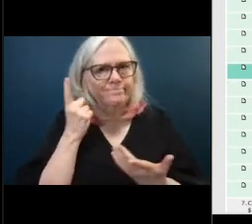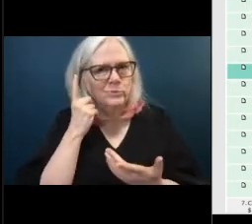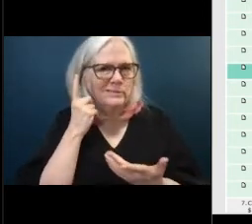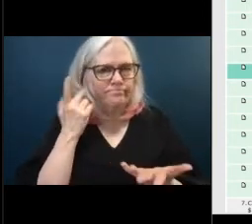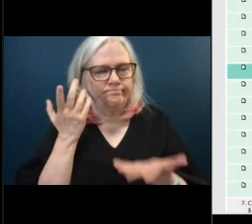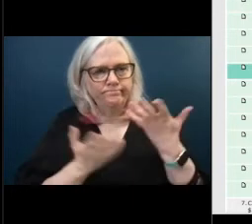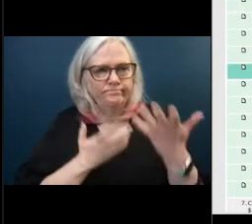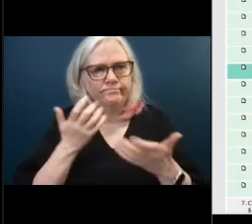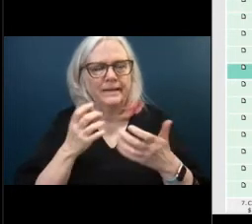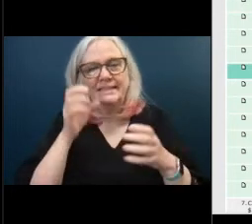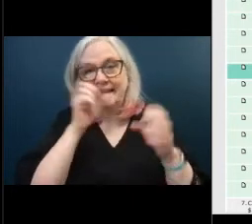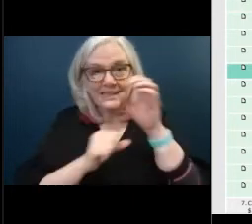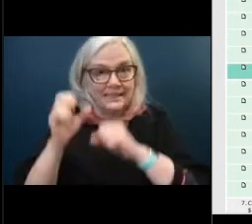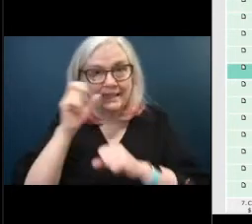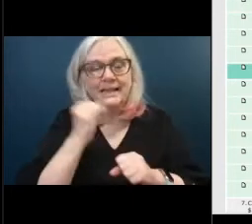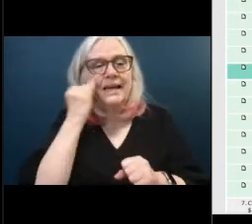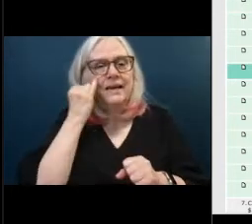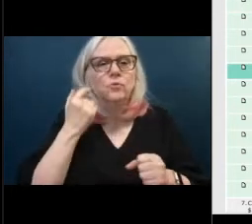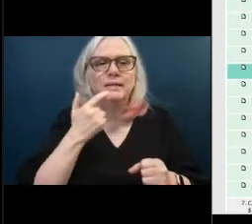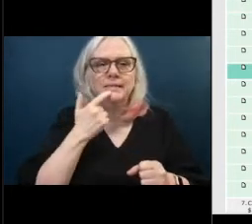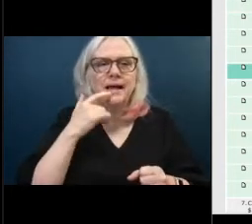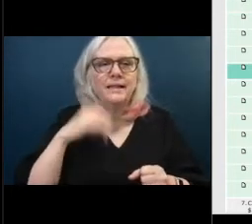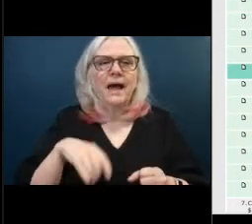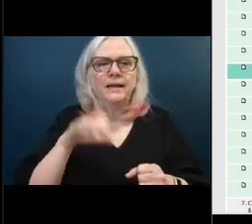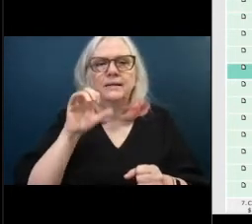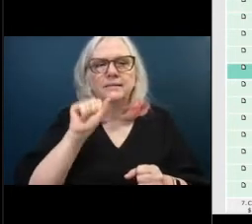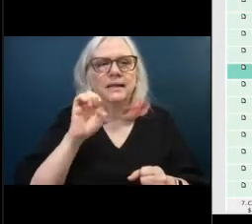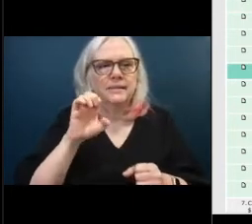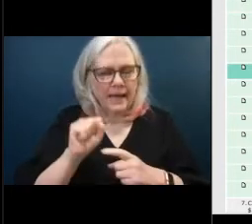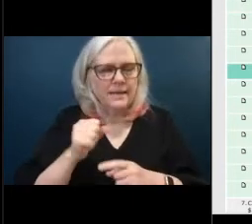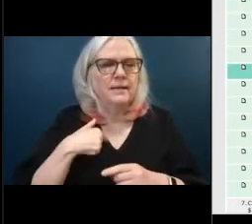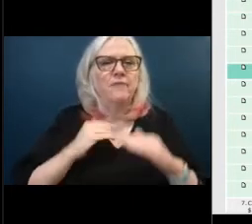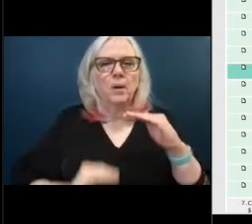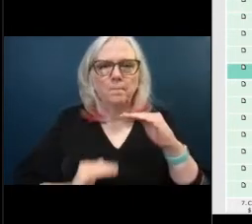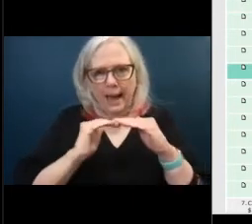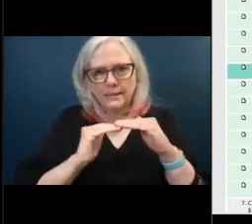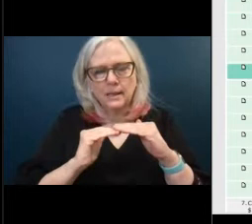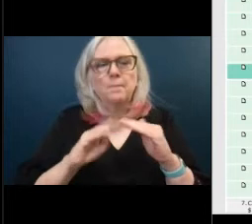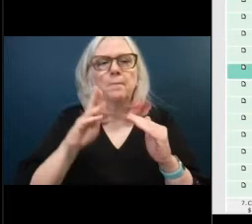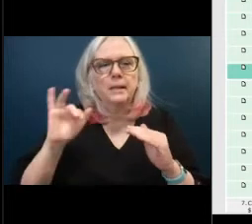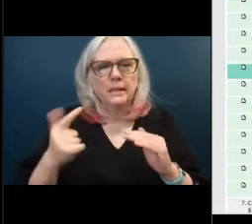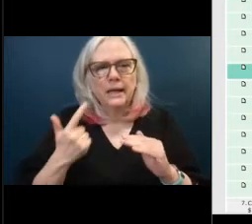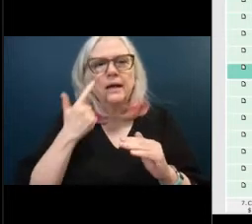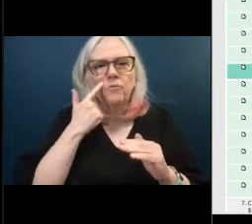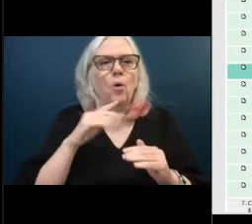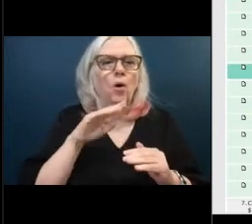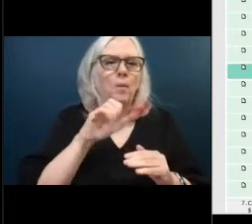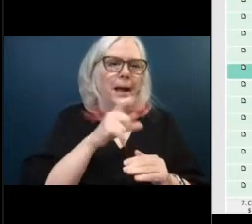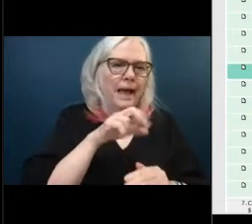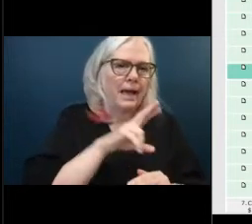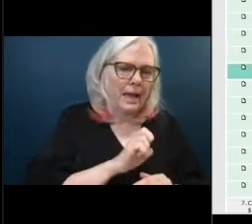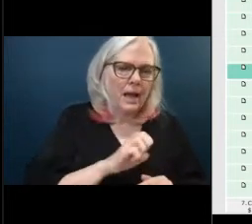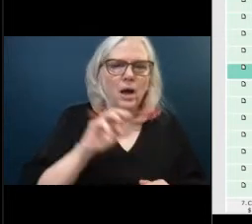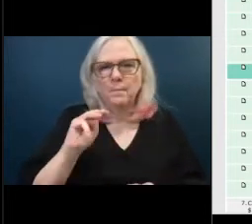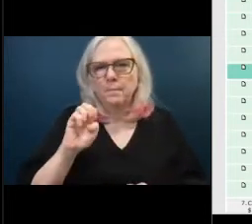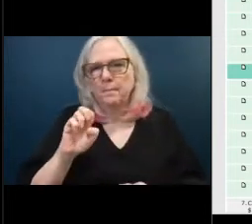understand that you know there's there's maximum billing for medicare medicaid that will not compensate 100 of that so some of that